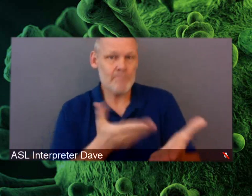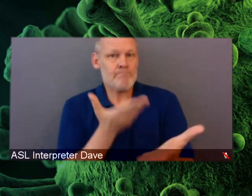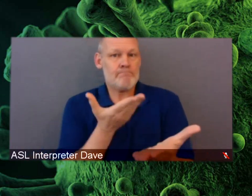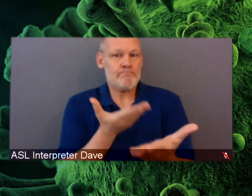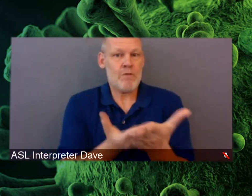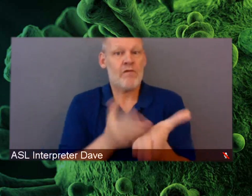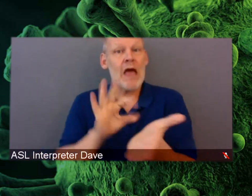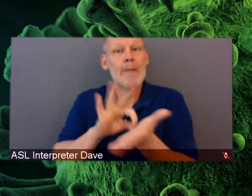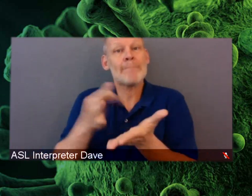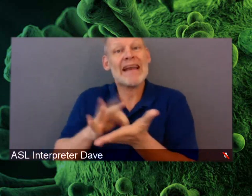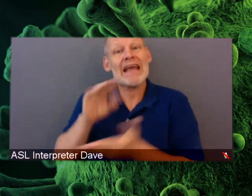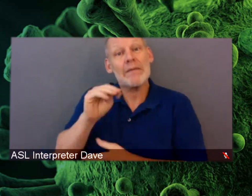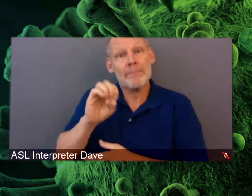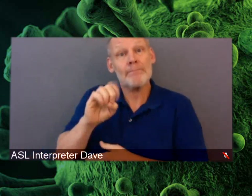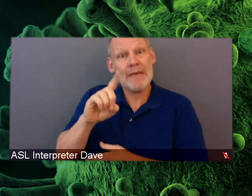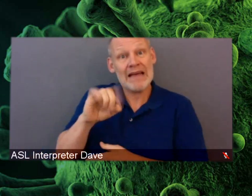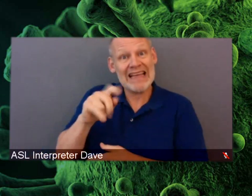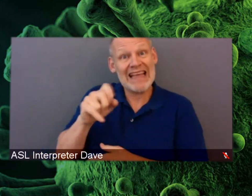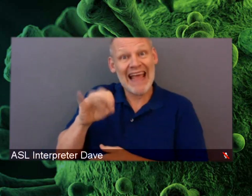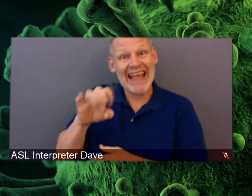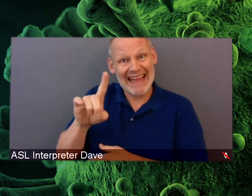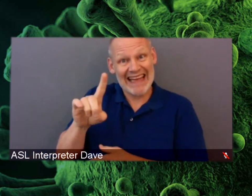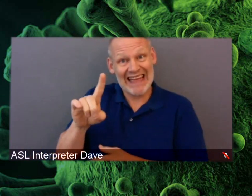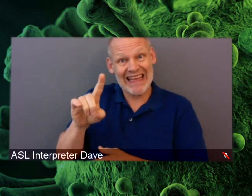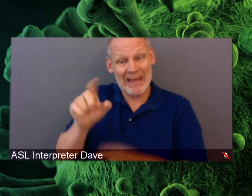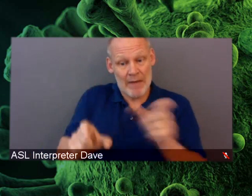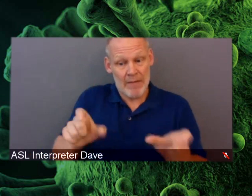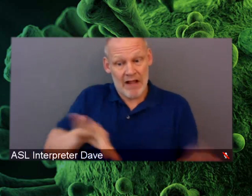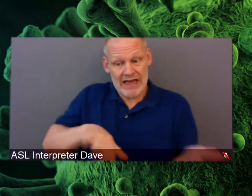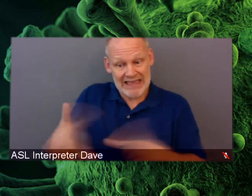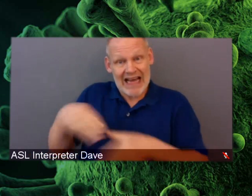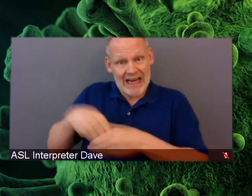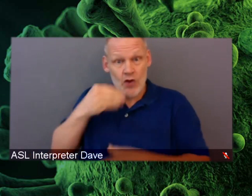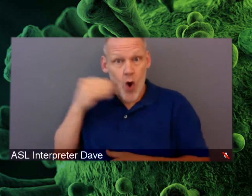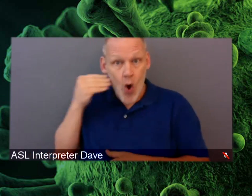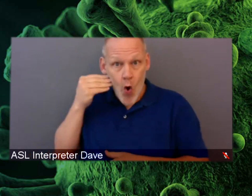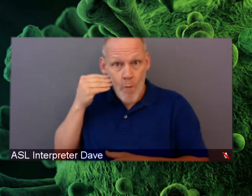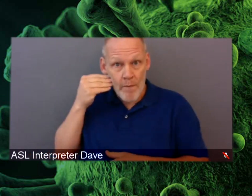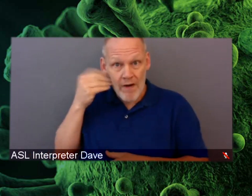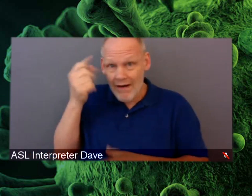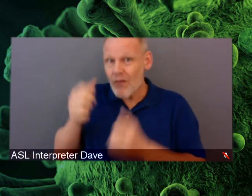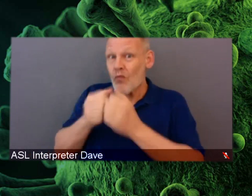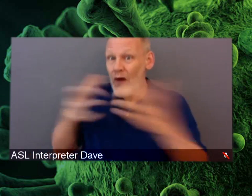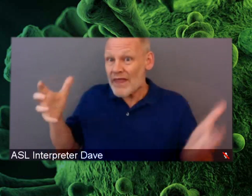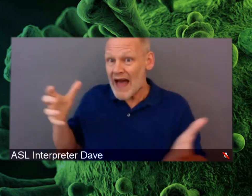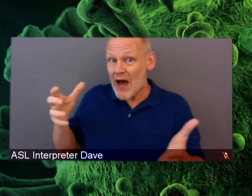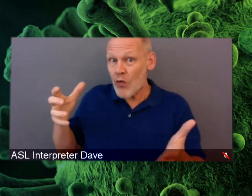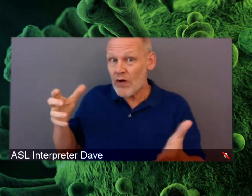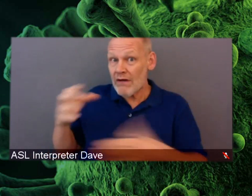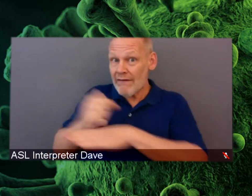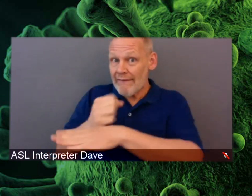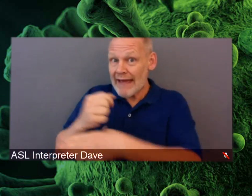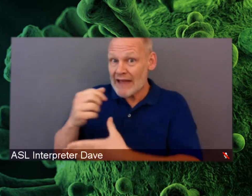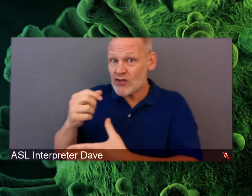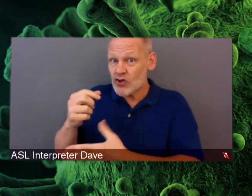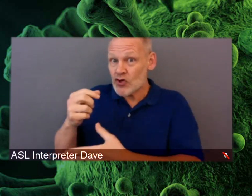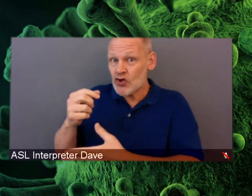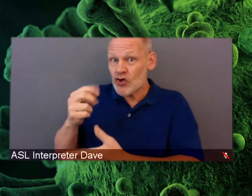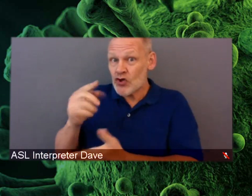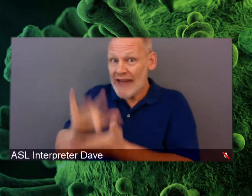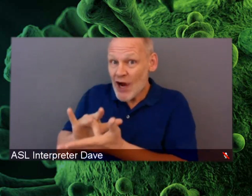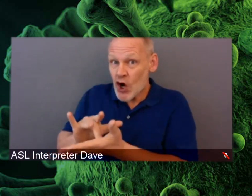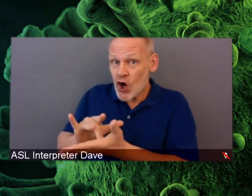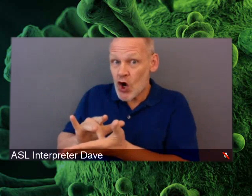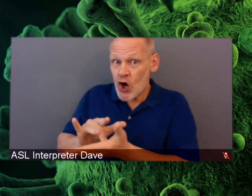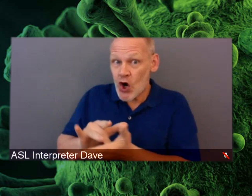cancer who died at home without hospice care increased by 11% during COVID. Now, Medicaid patients is